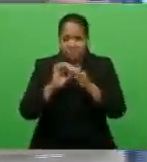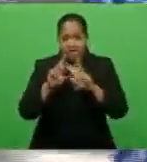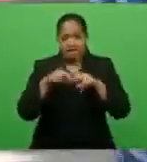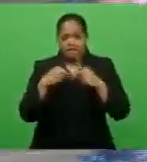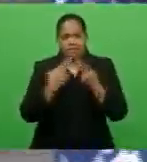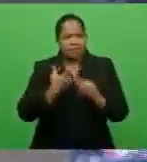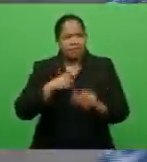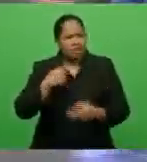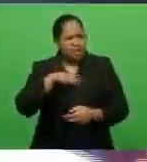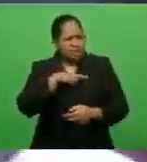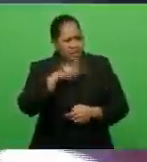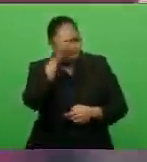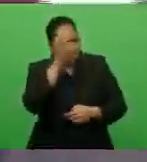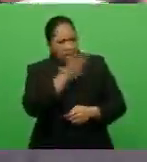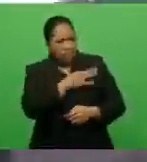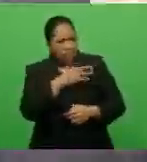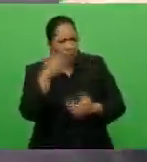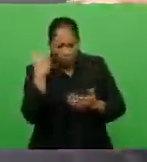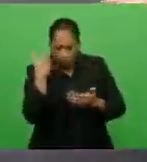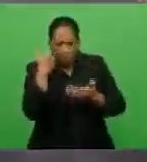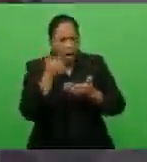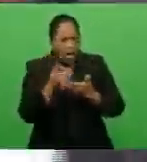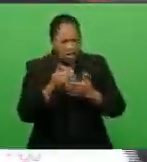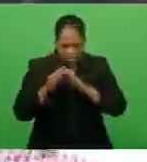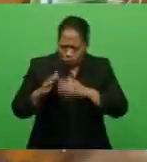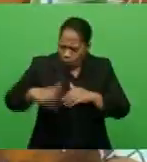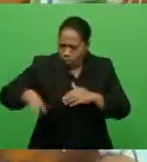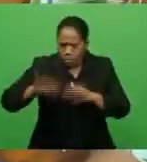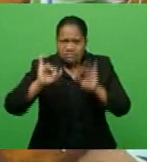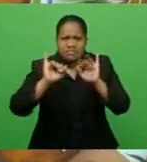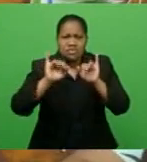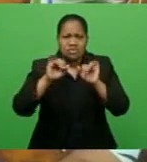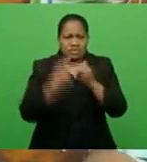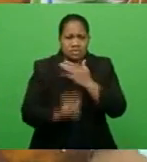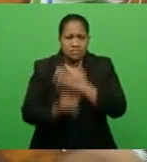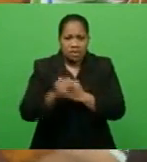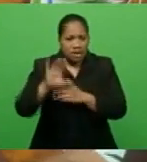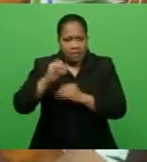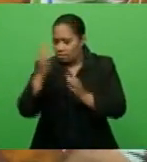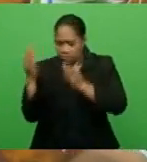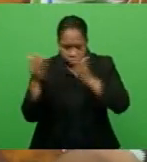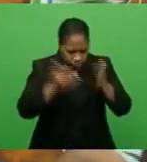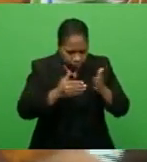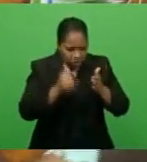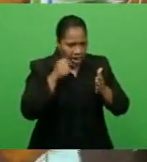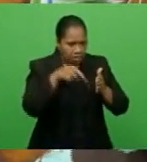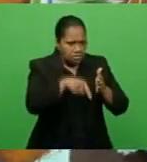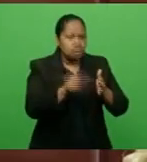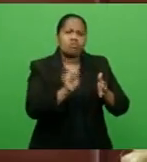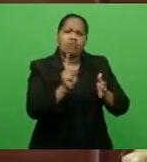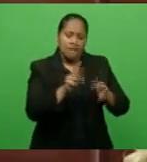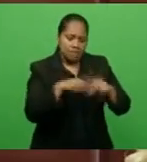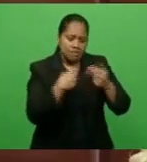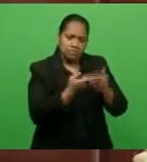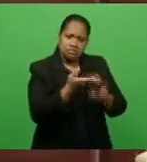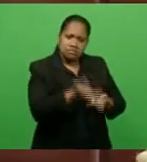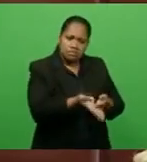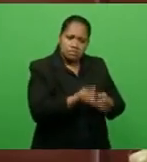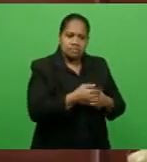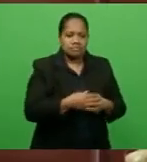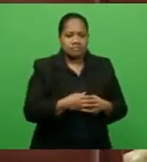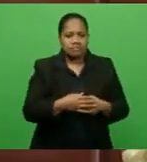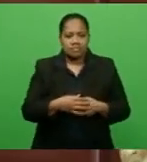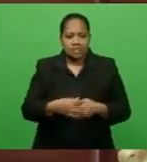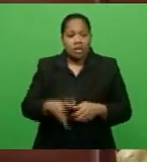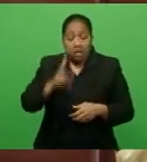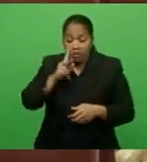know, all these issues has to go back to the families. need to look at what's happening really in family. Look after women, after